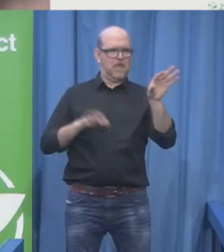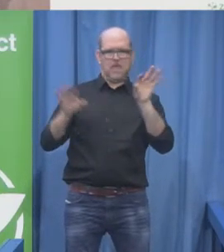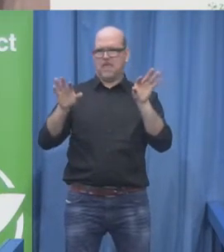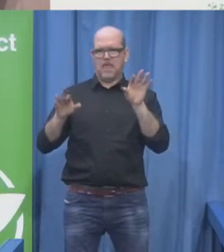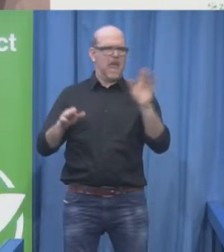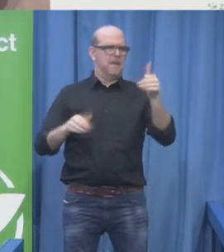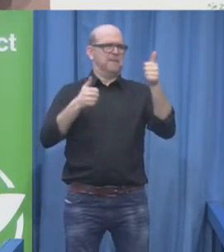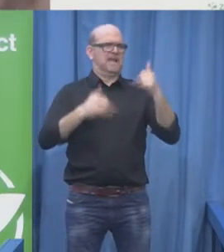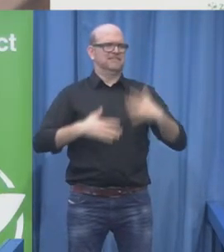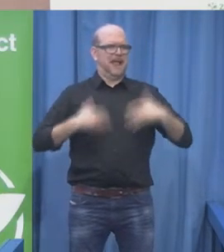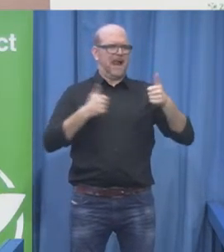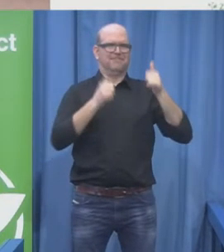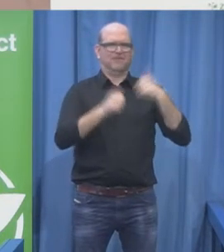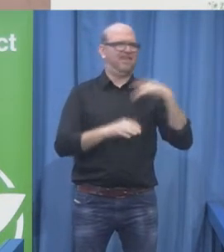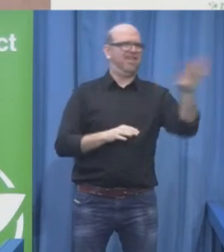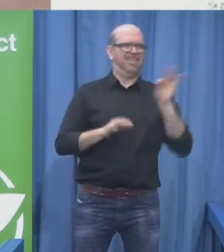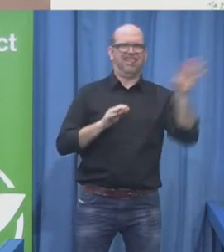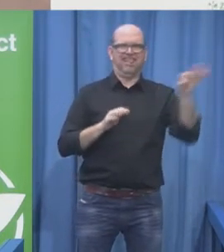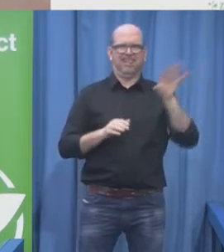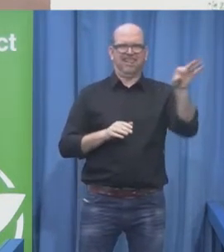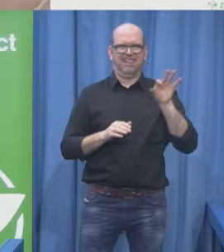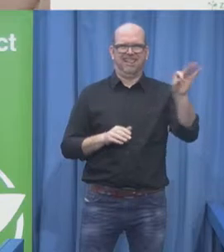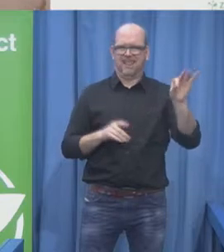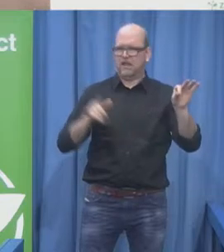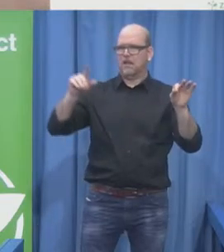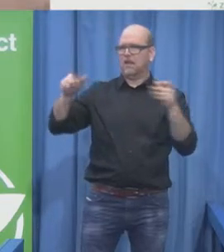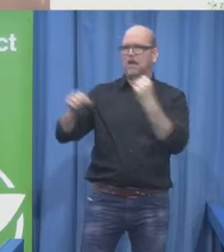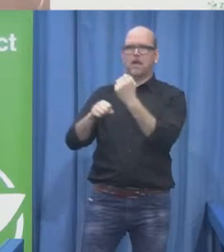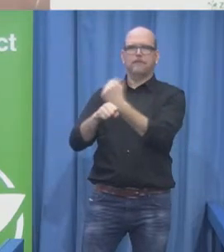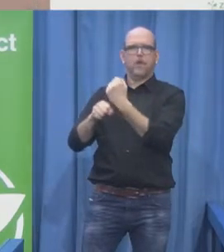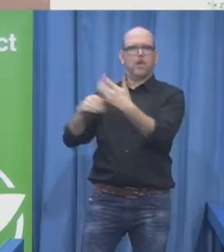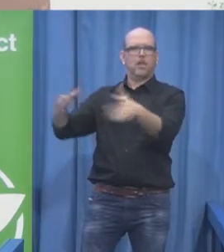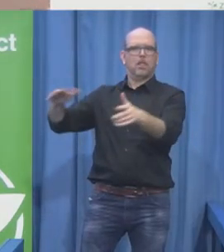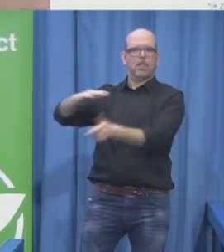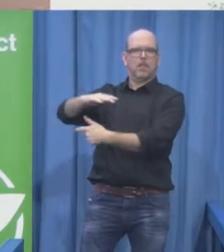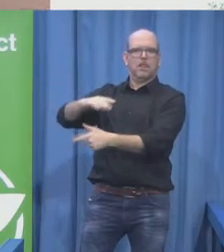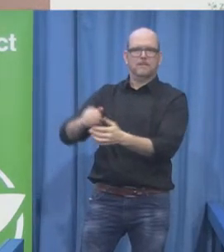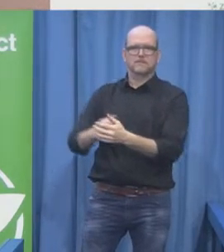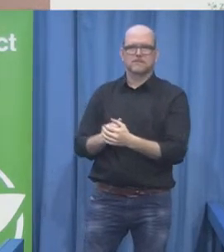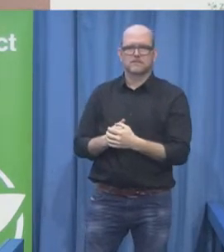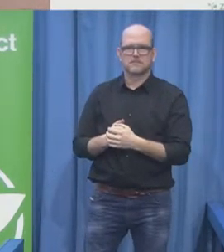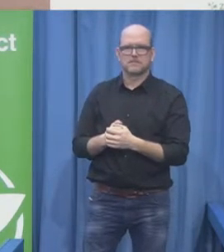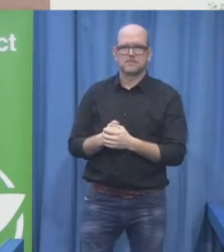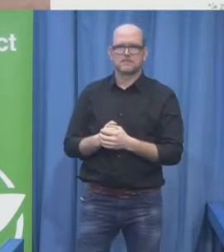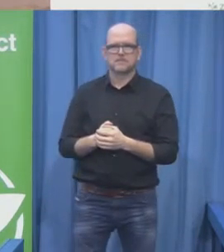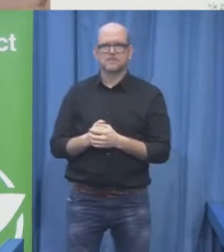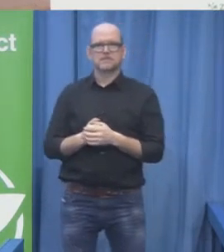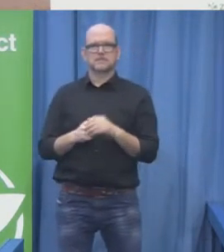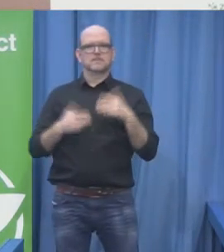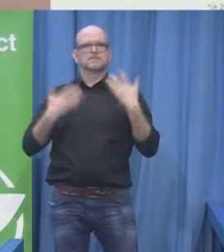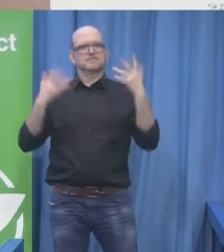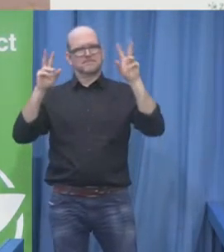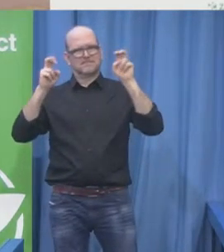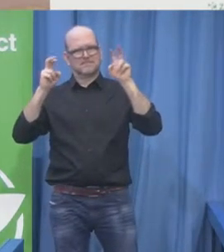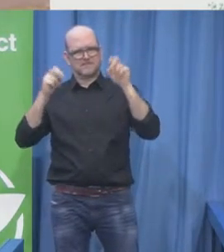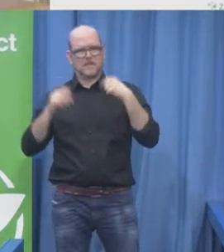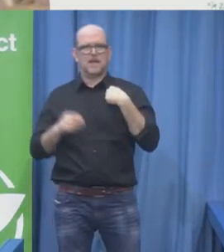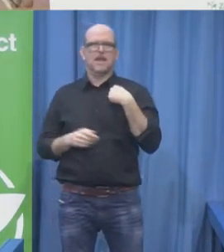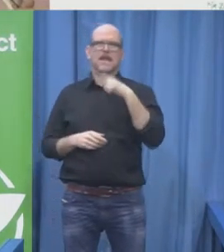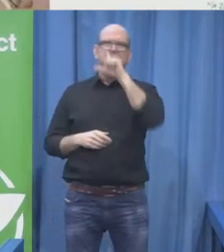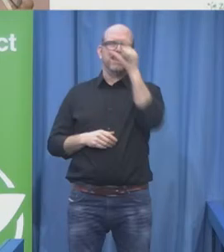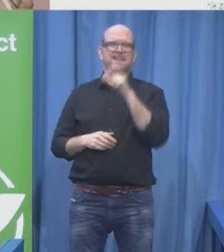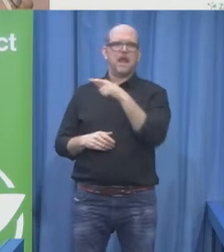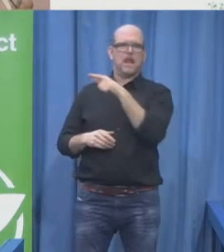the university in Trieste, which is not far from here. And it was built during the period of